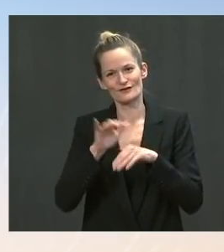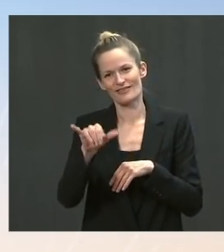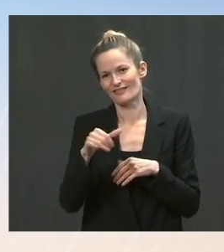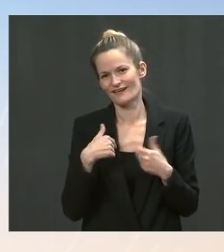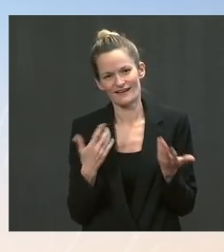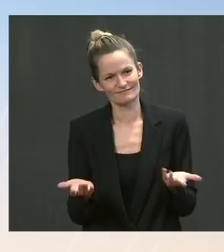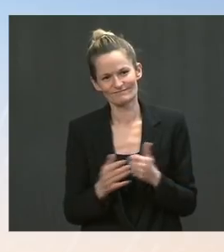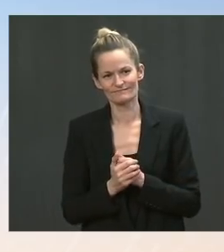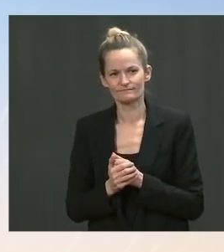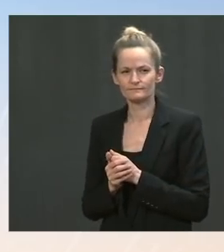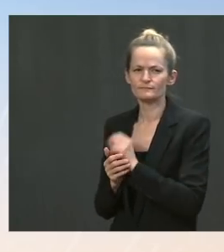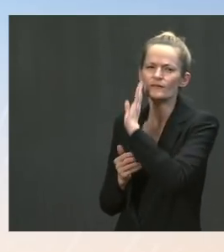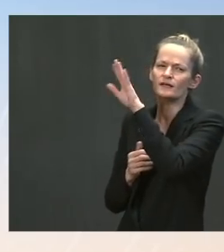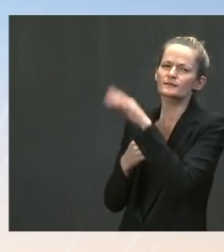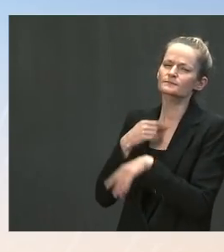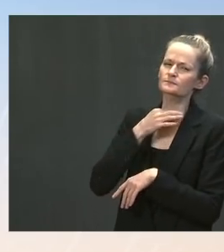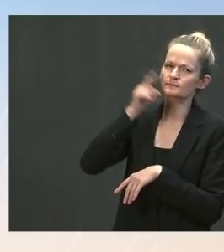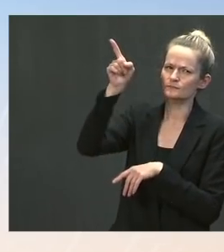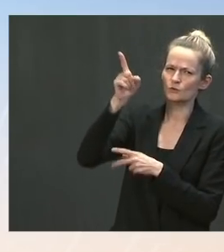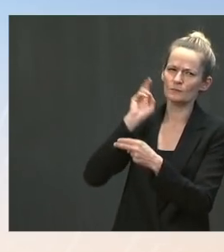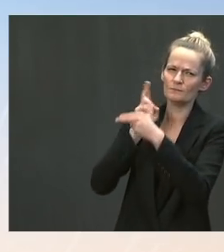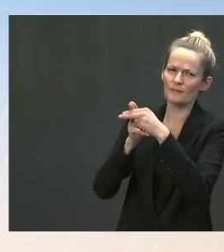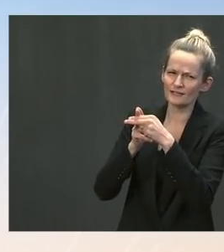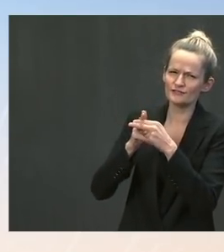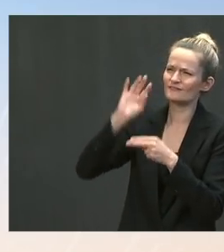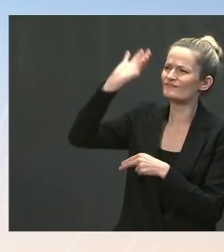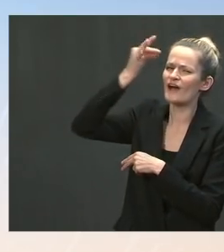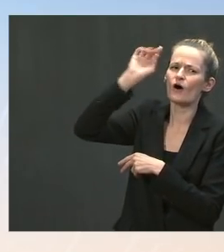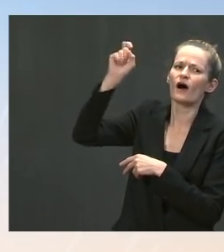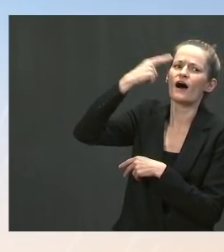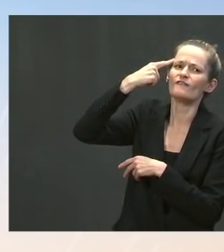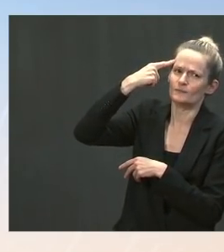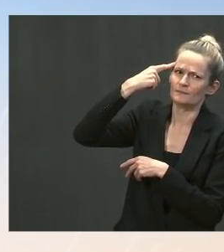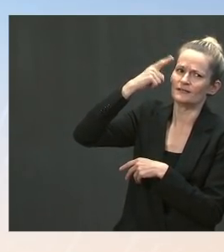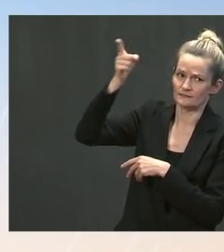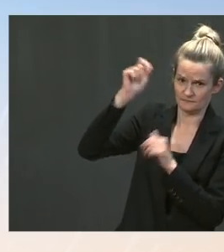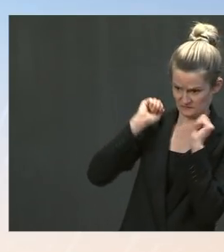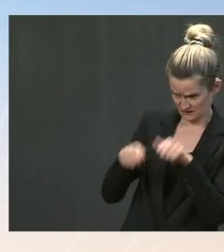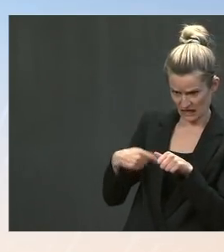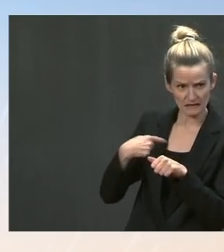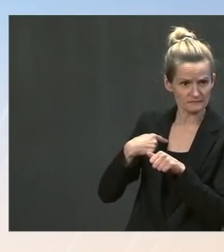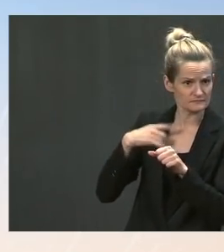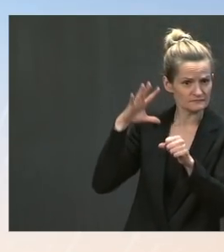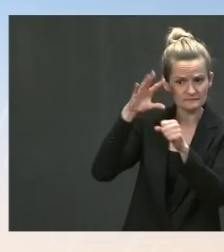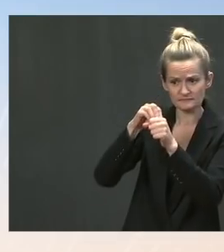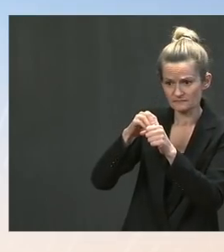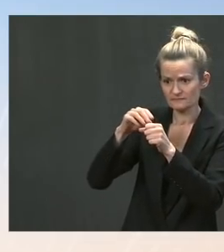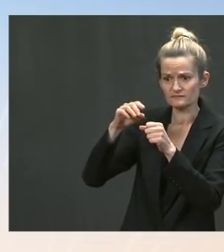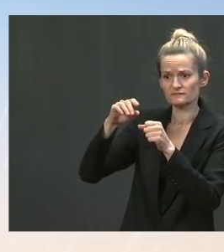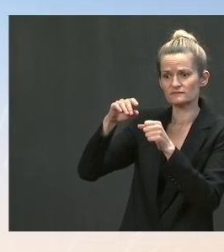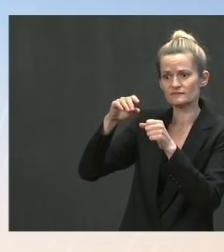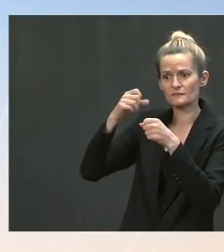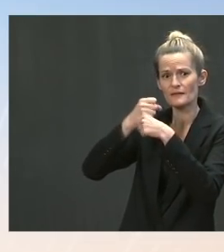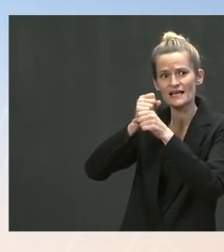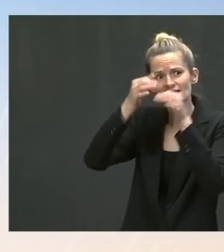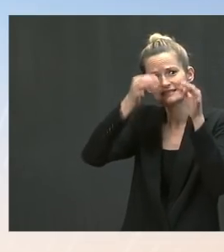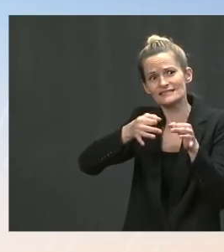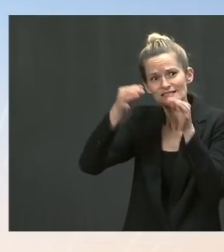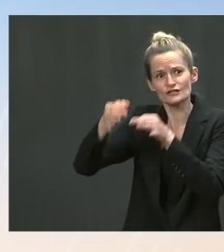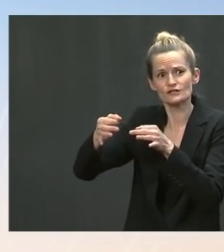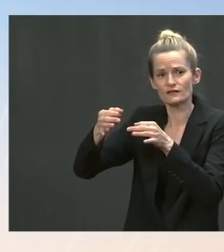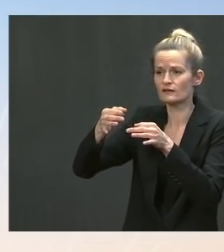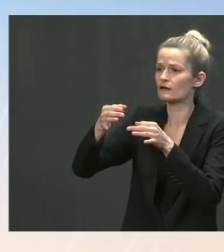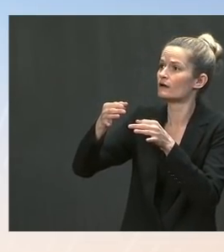that the conversations are pre-decisional. What is the timeline for getting to decisional? Like, are we talking days, weeks, months?